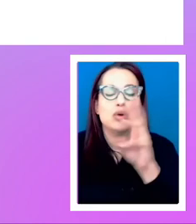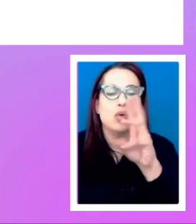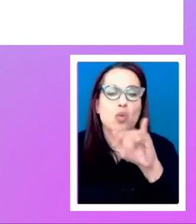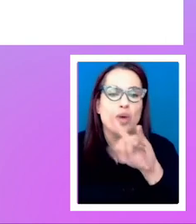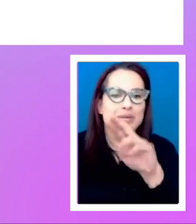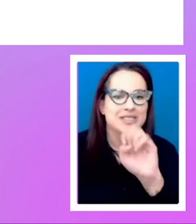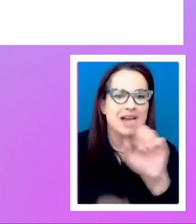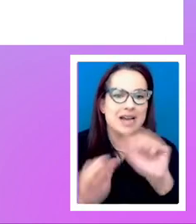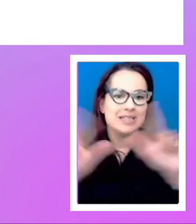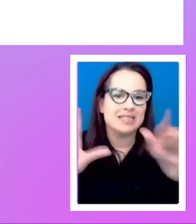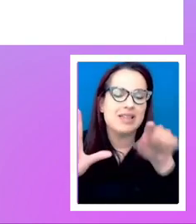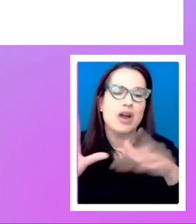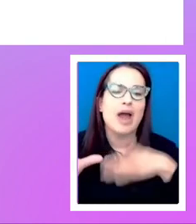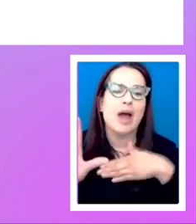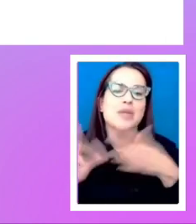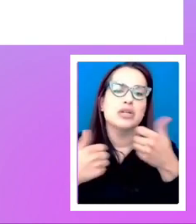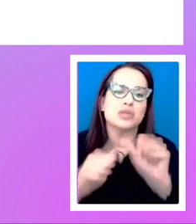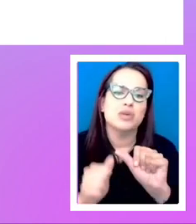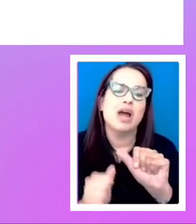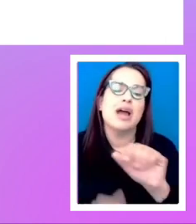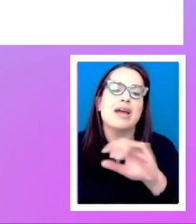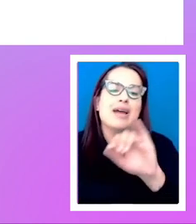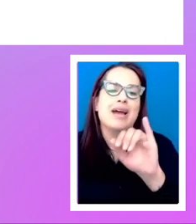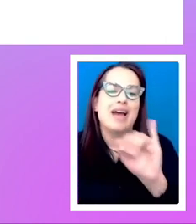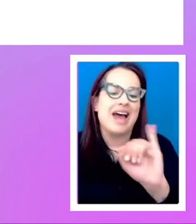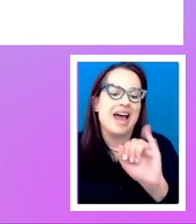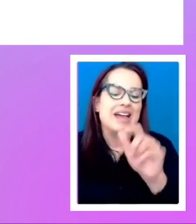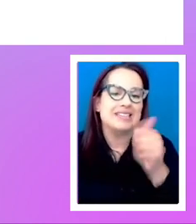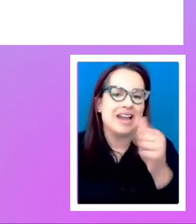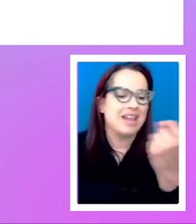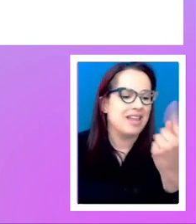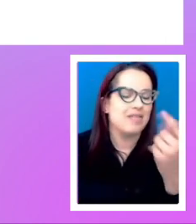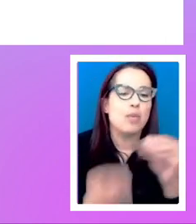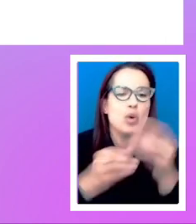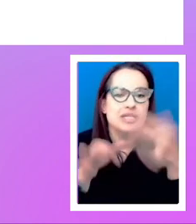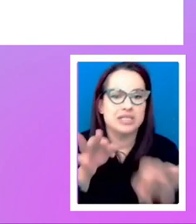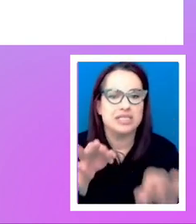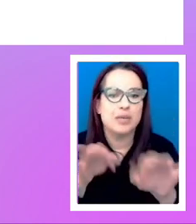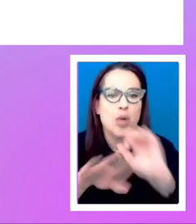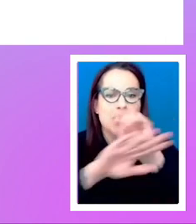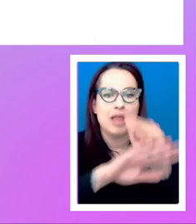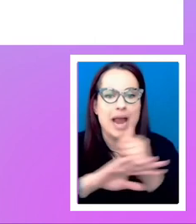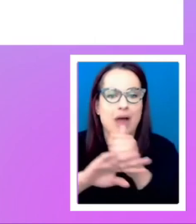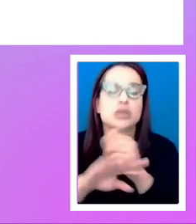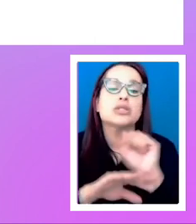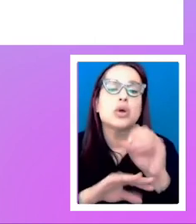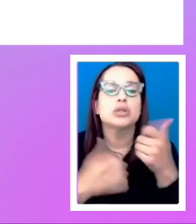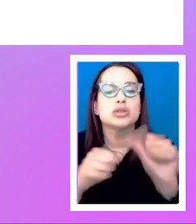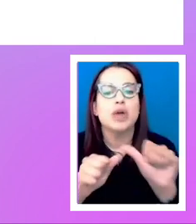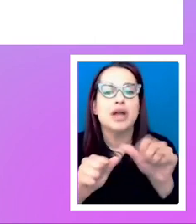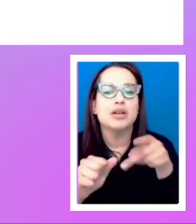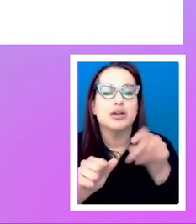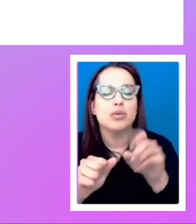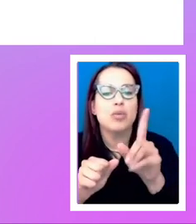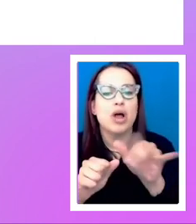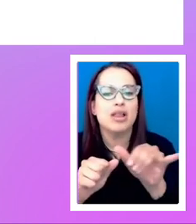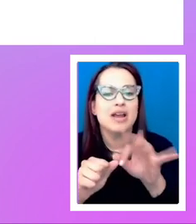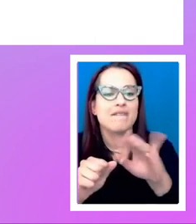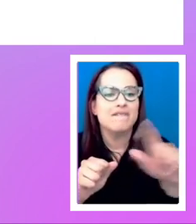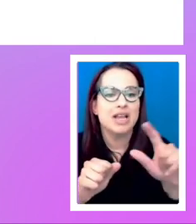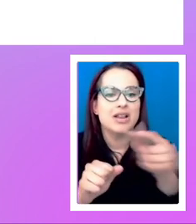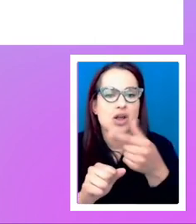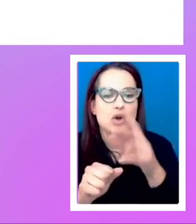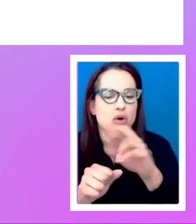give IE 10 and 11 a simpler layout. Um, so trying to, trying to polyfill grid is never going to work that well.